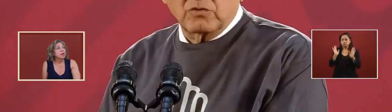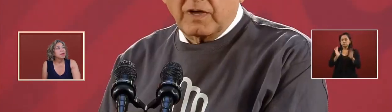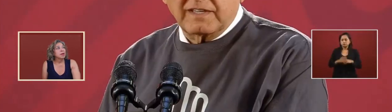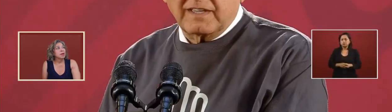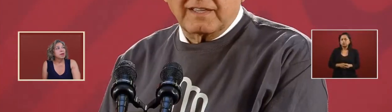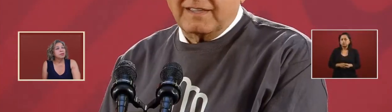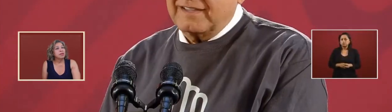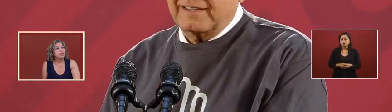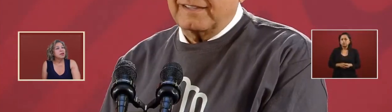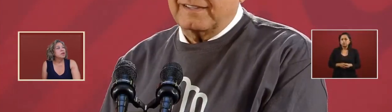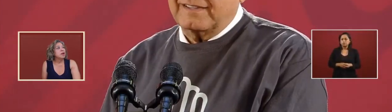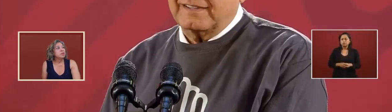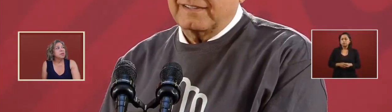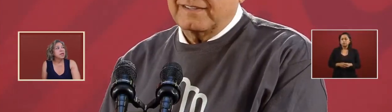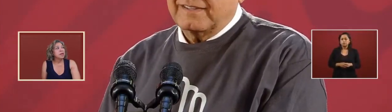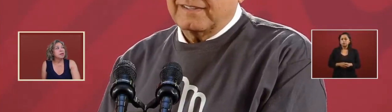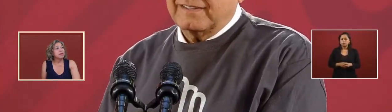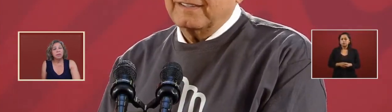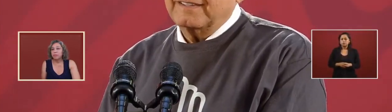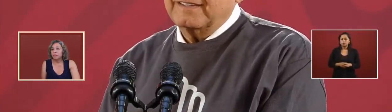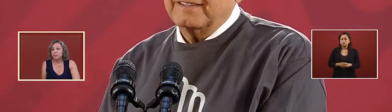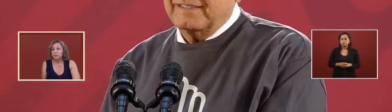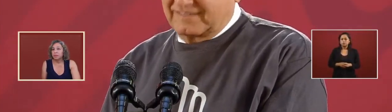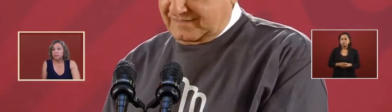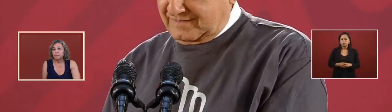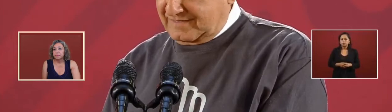that there not be